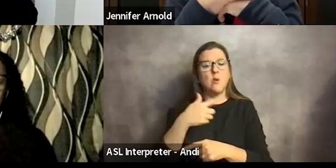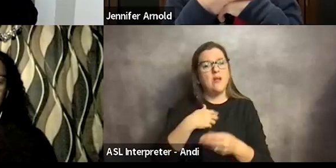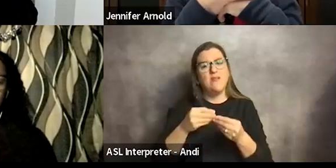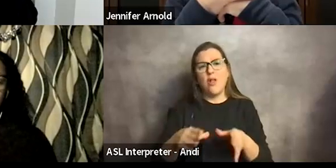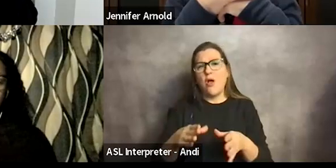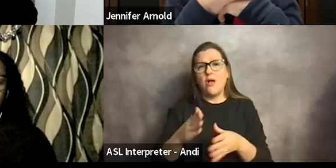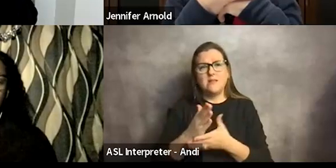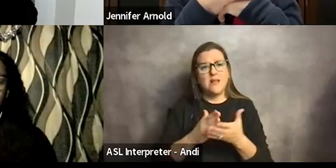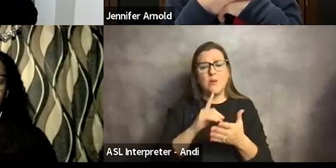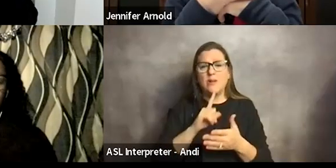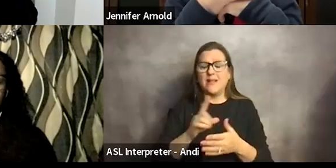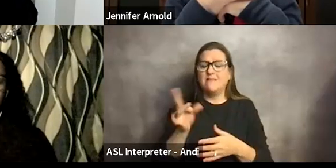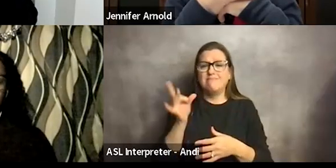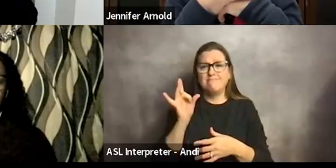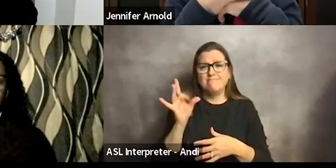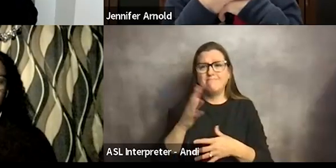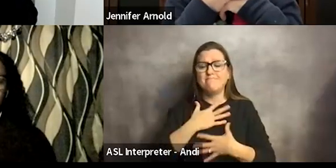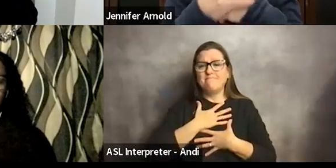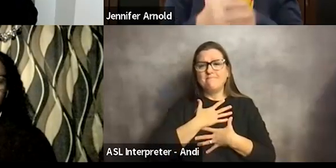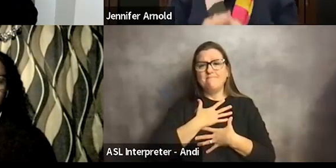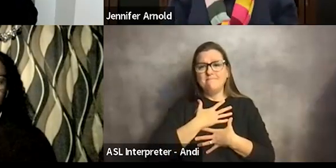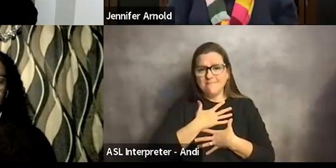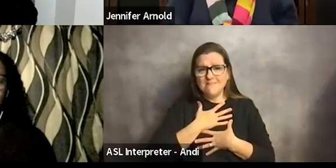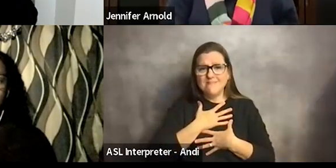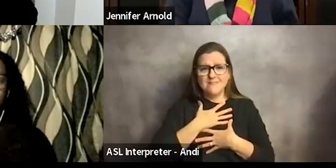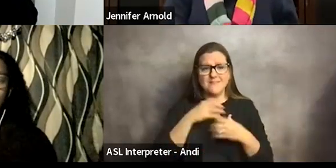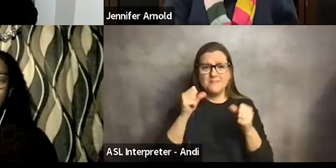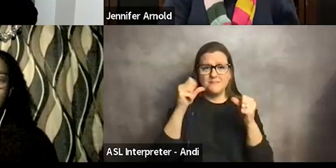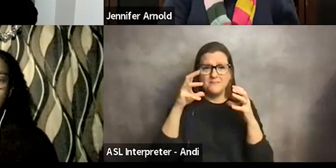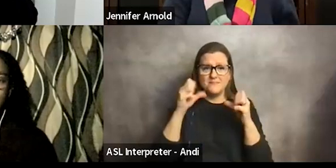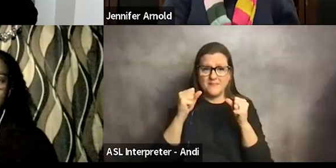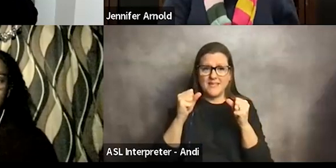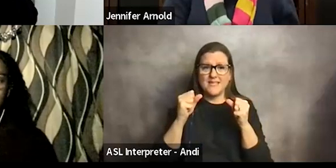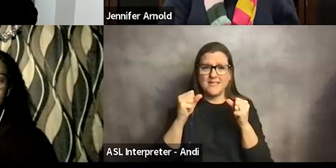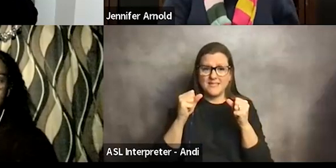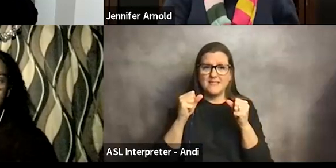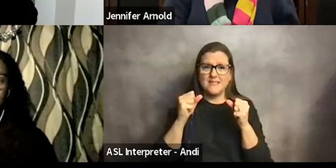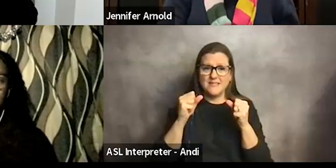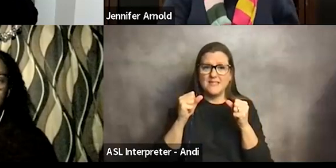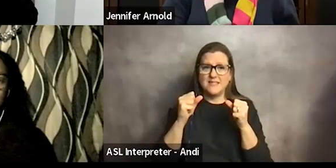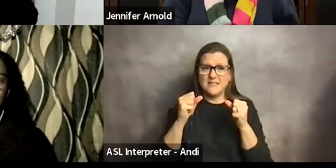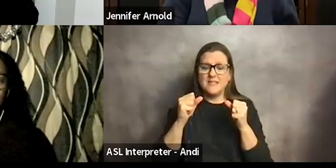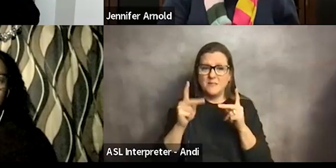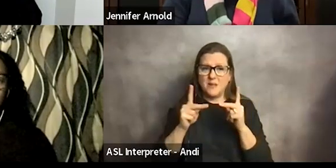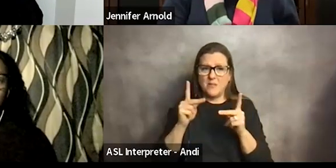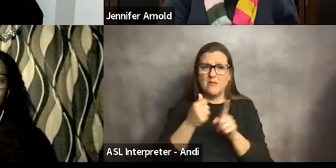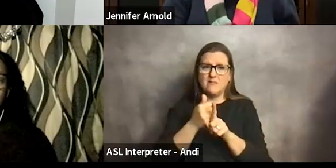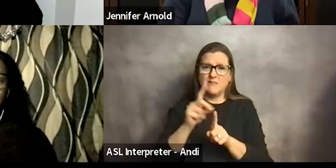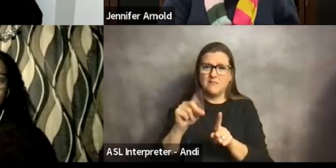disability folks